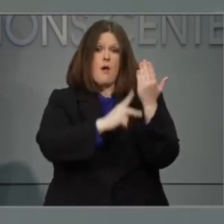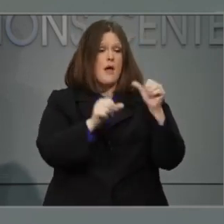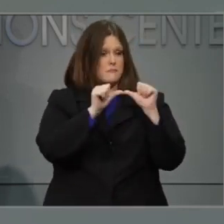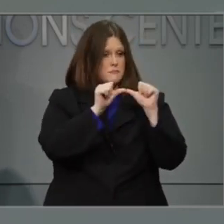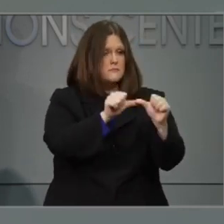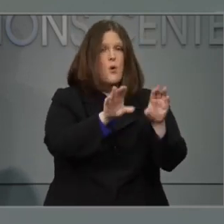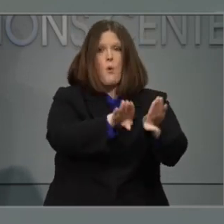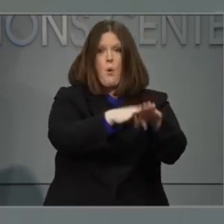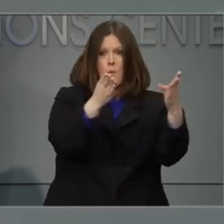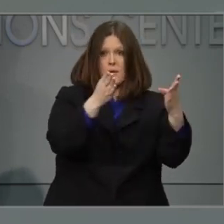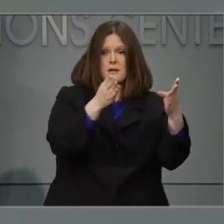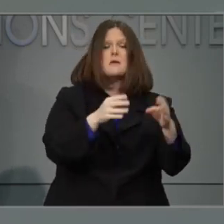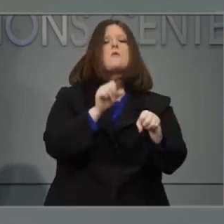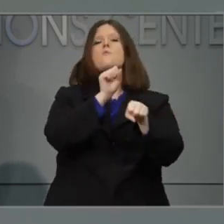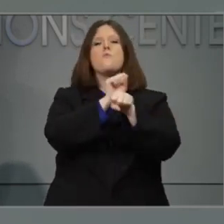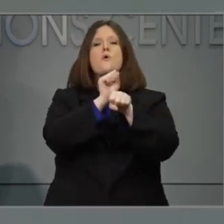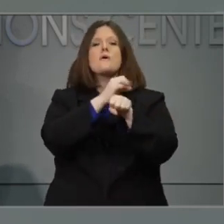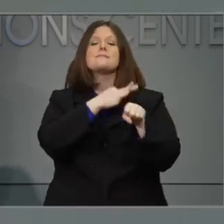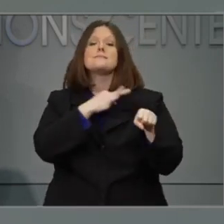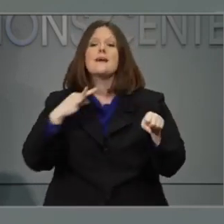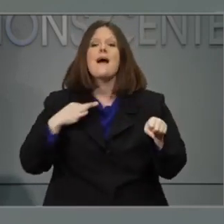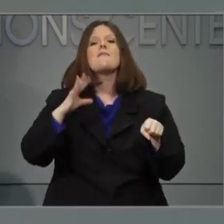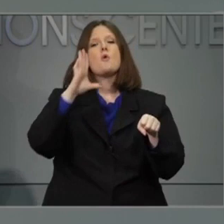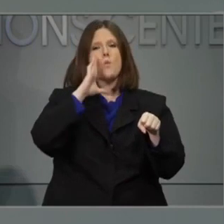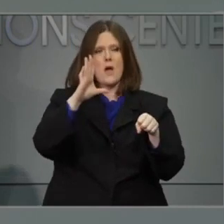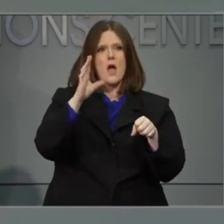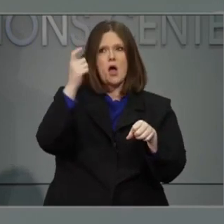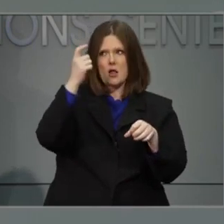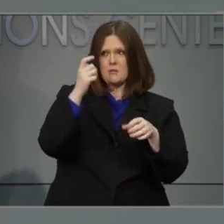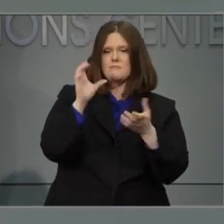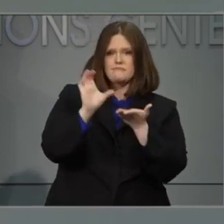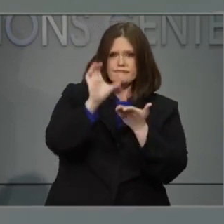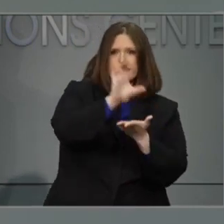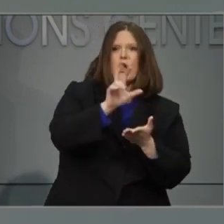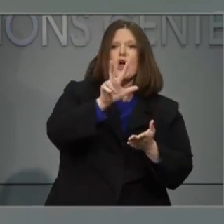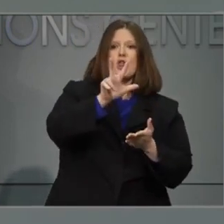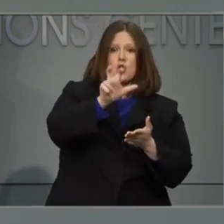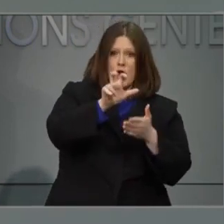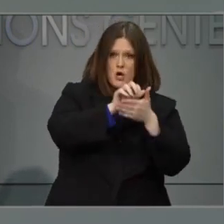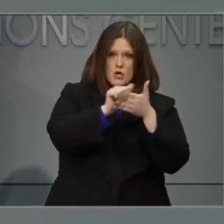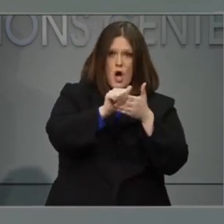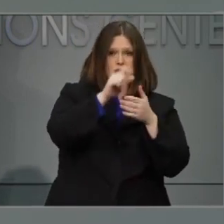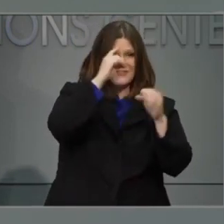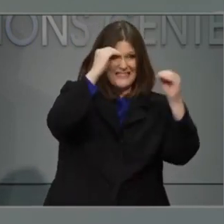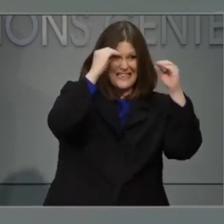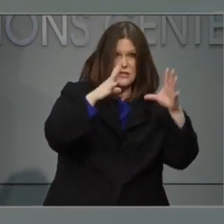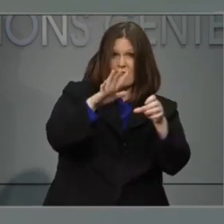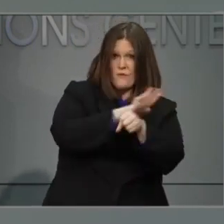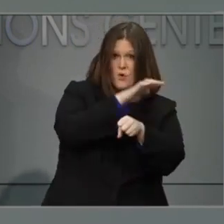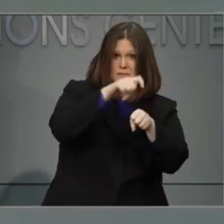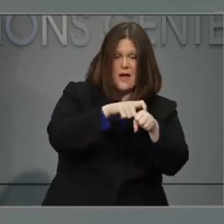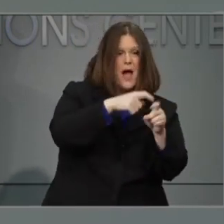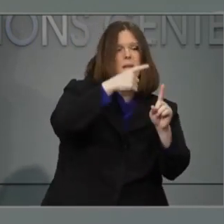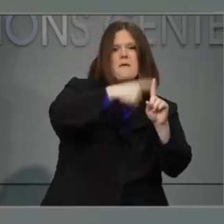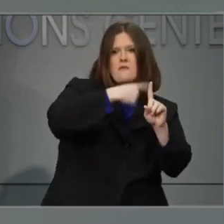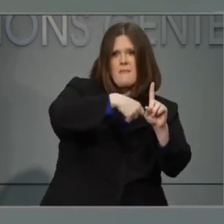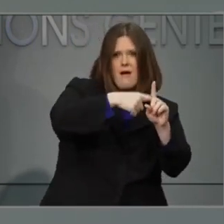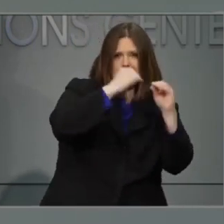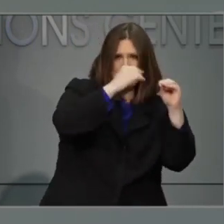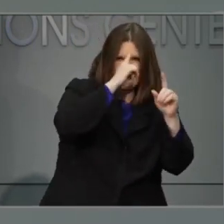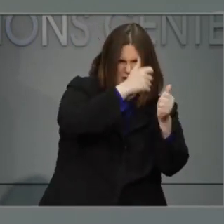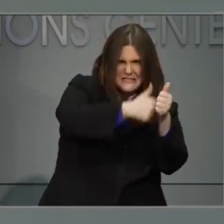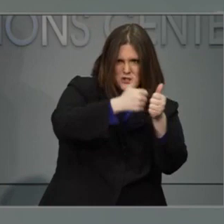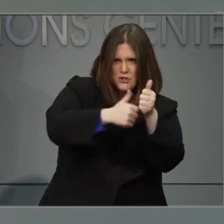those essential workers will receive $300 per month for each full-time teacher and $200 for full-time non